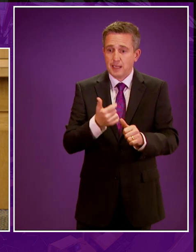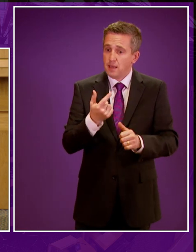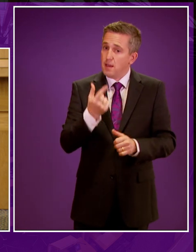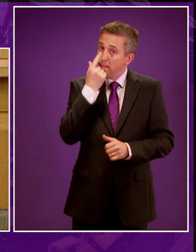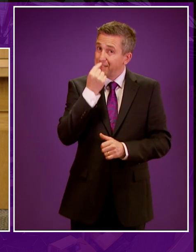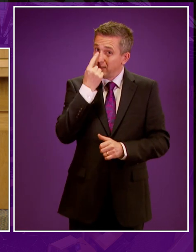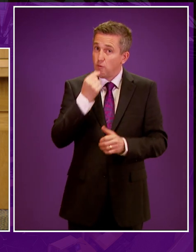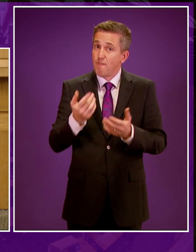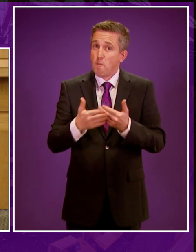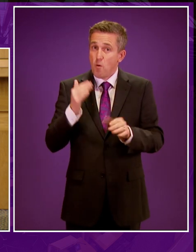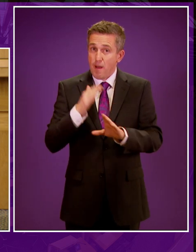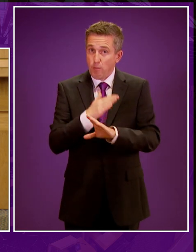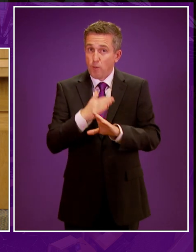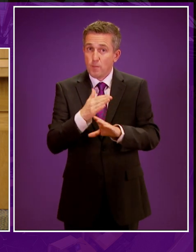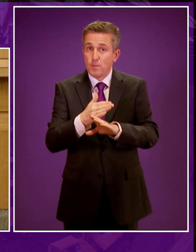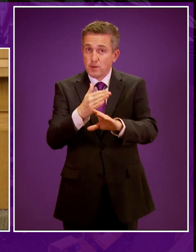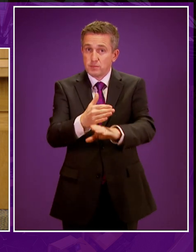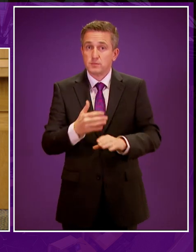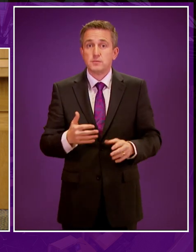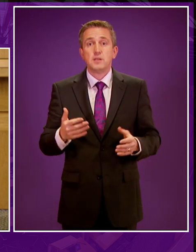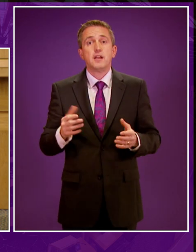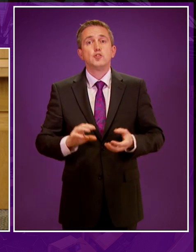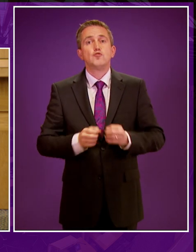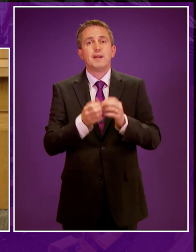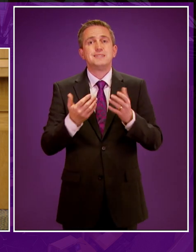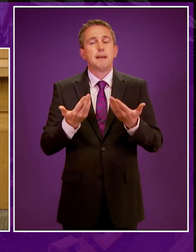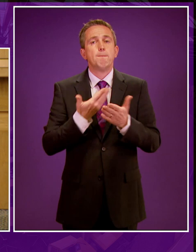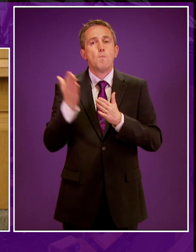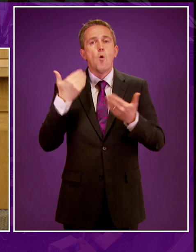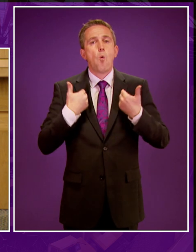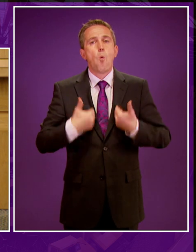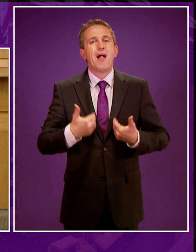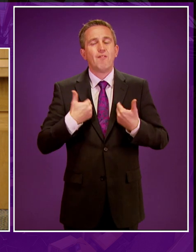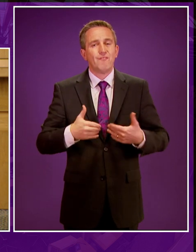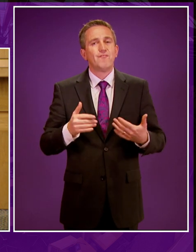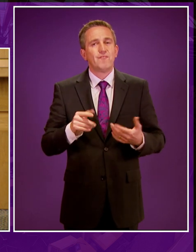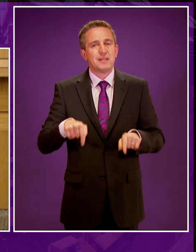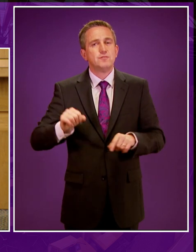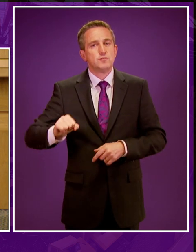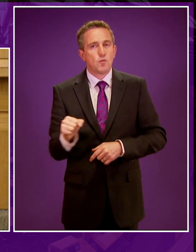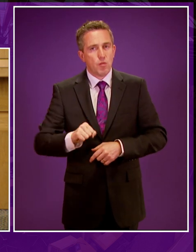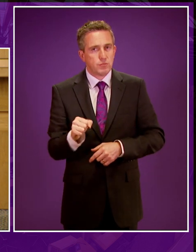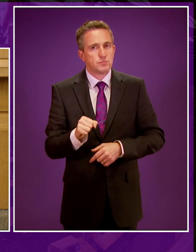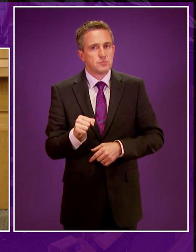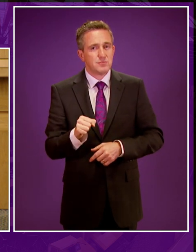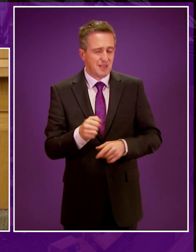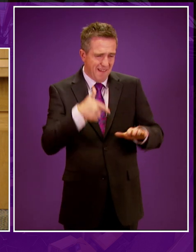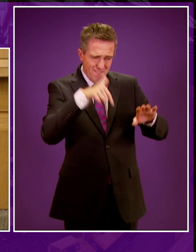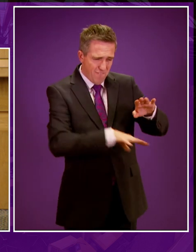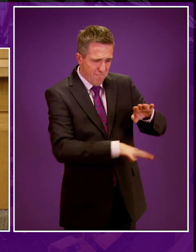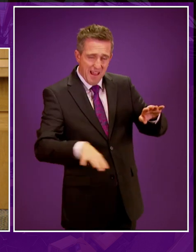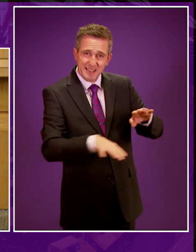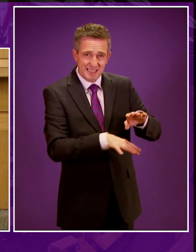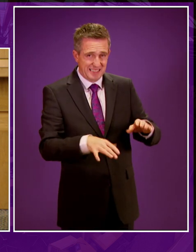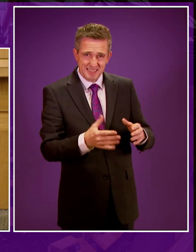are far more profound and important in terms of jobs and wealth creation than is the case with fracking.